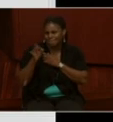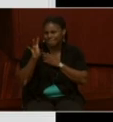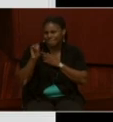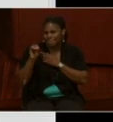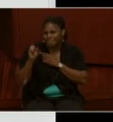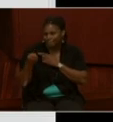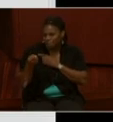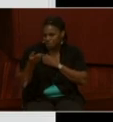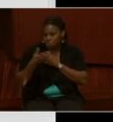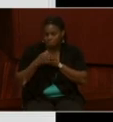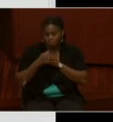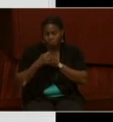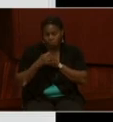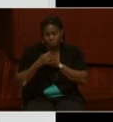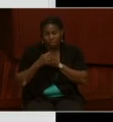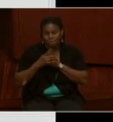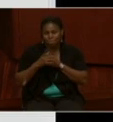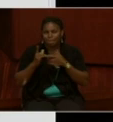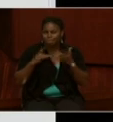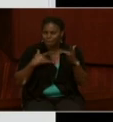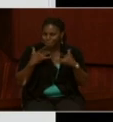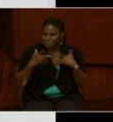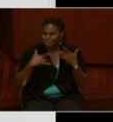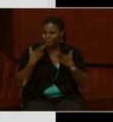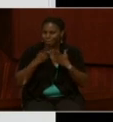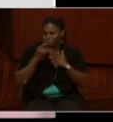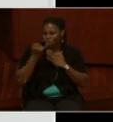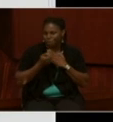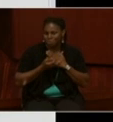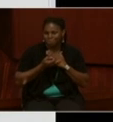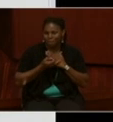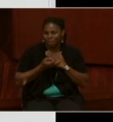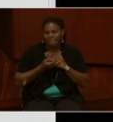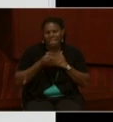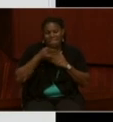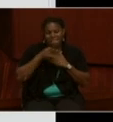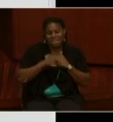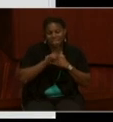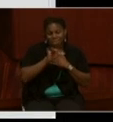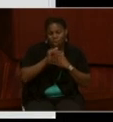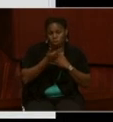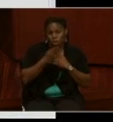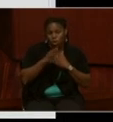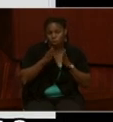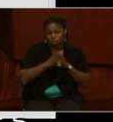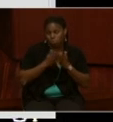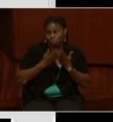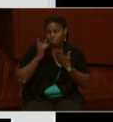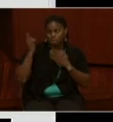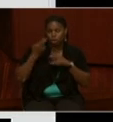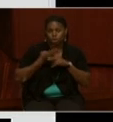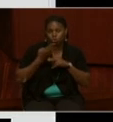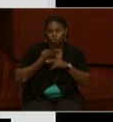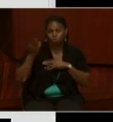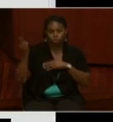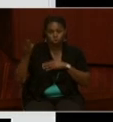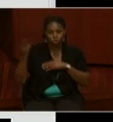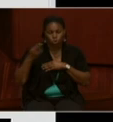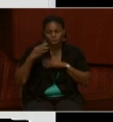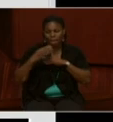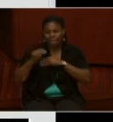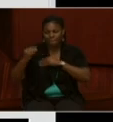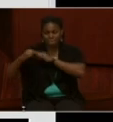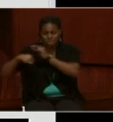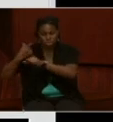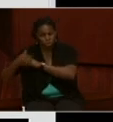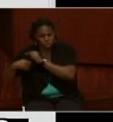So that was a very exciting project that these logbooks that are generally used for historical and genealogical study could also